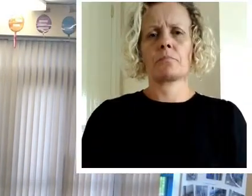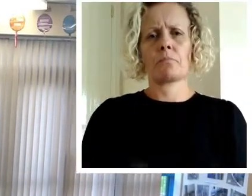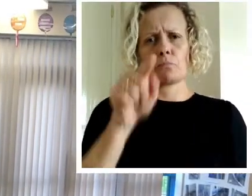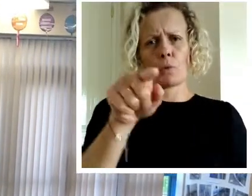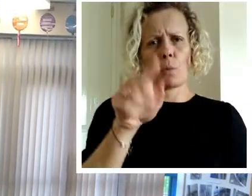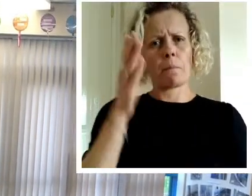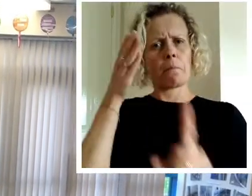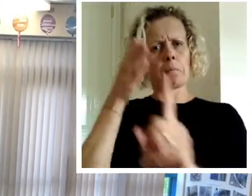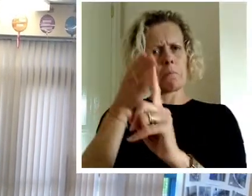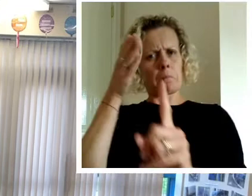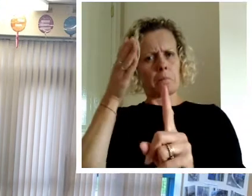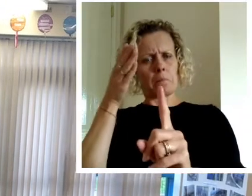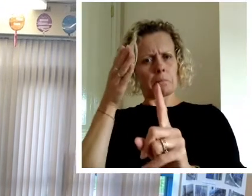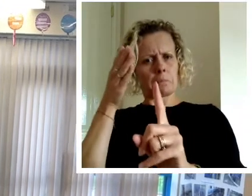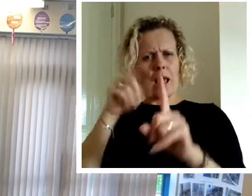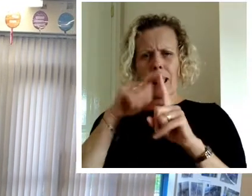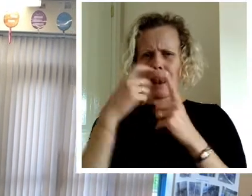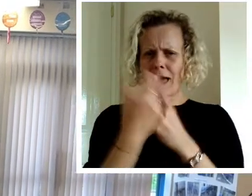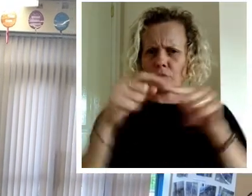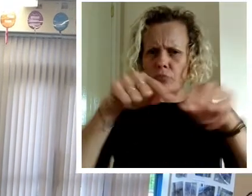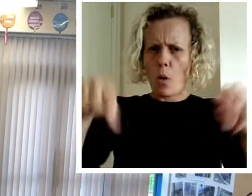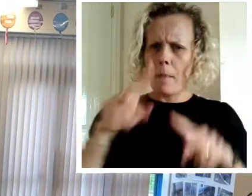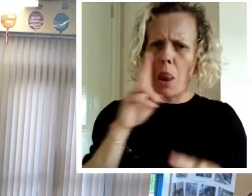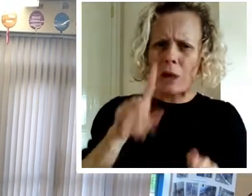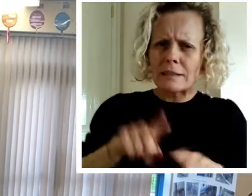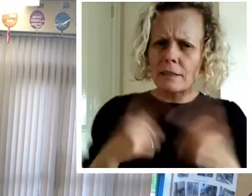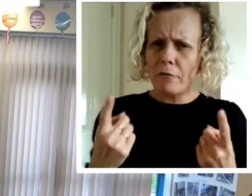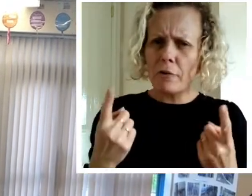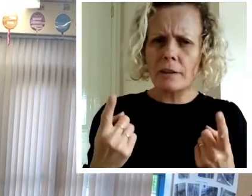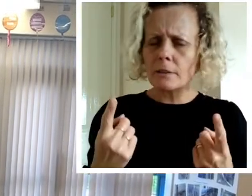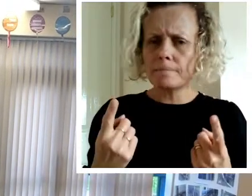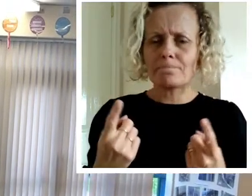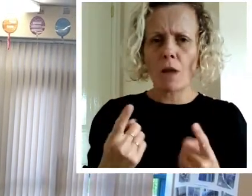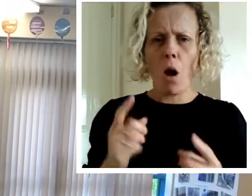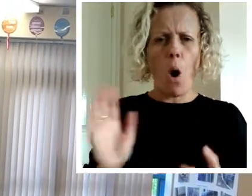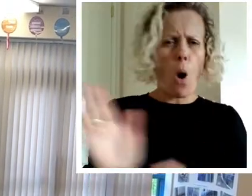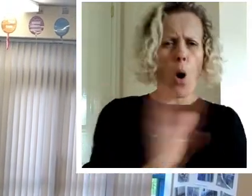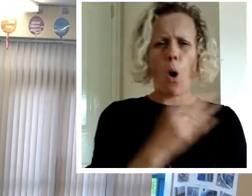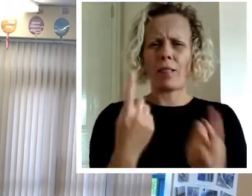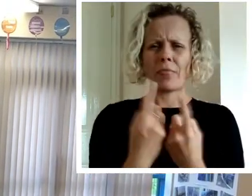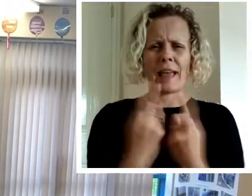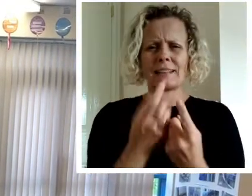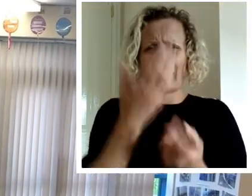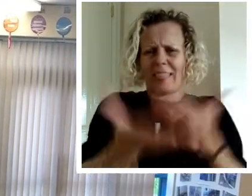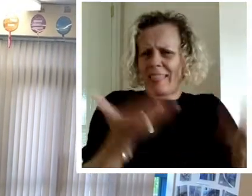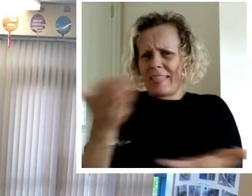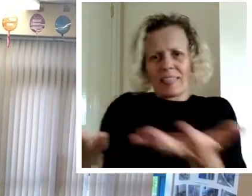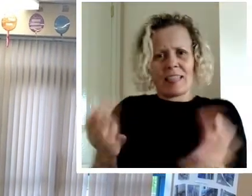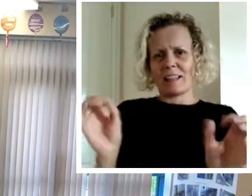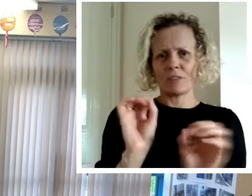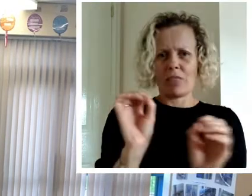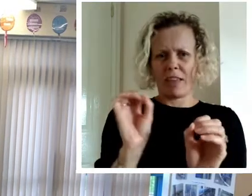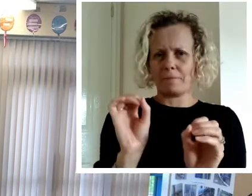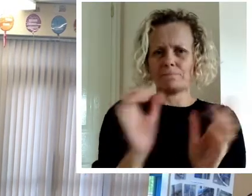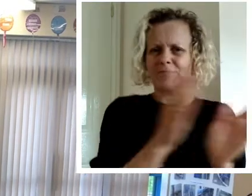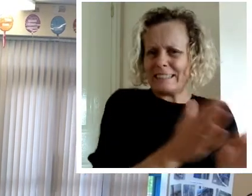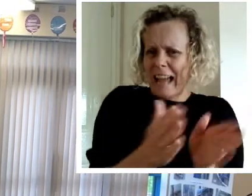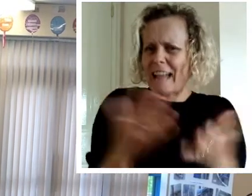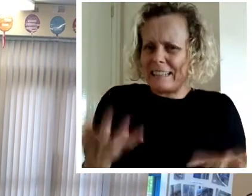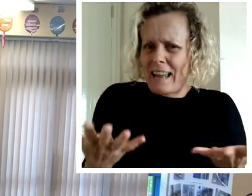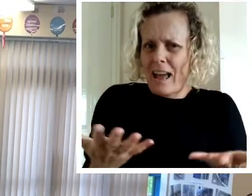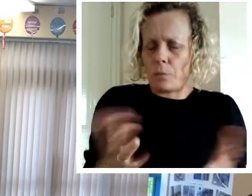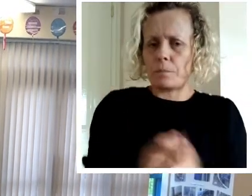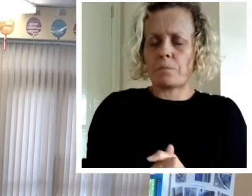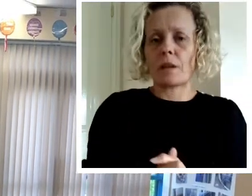You'll notice that the classroom is looking a little bit different now. We don't have all the equipment out and the toys but don't worry